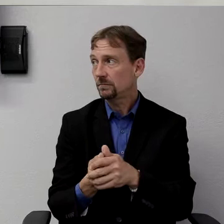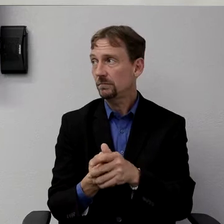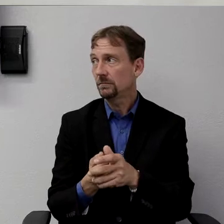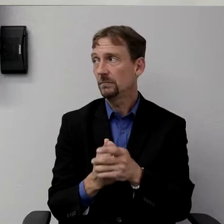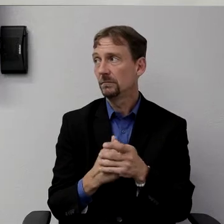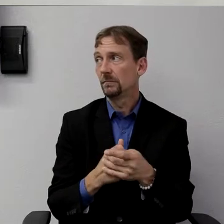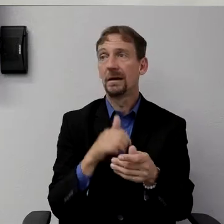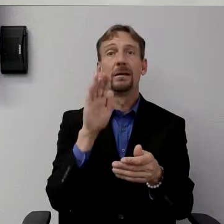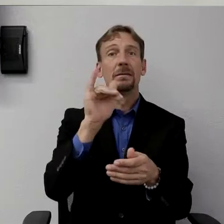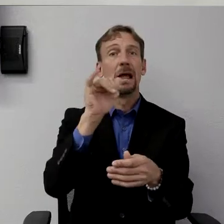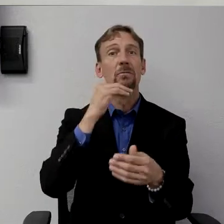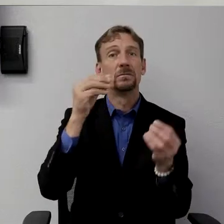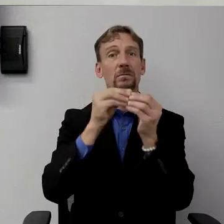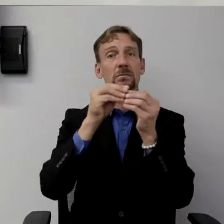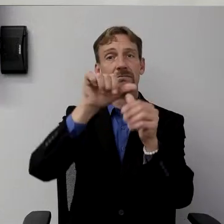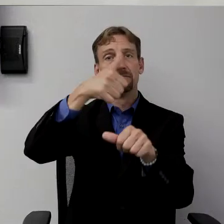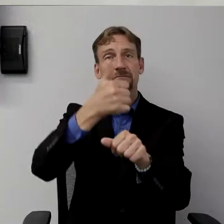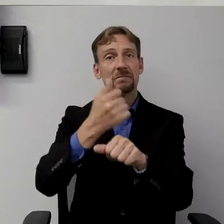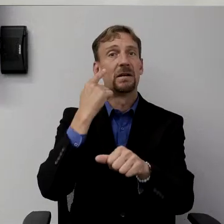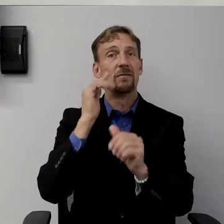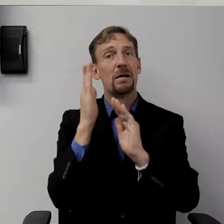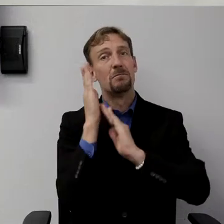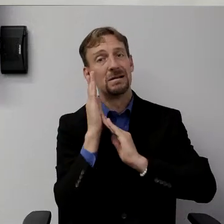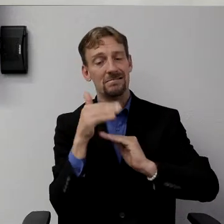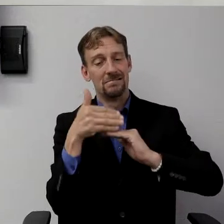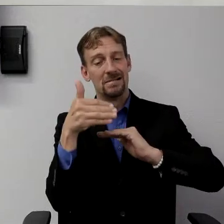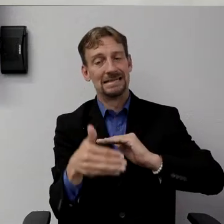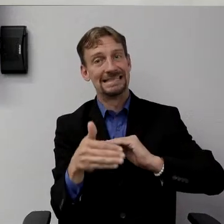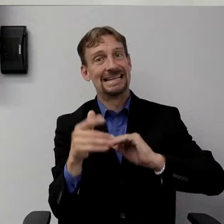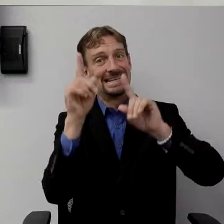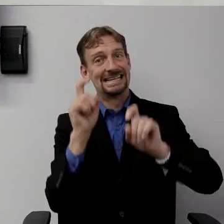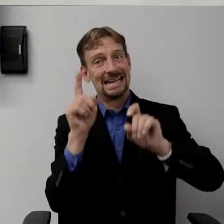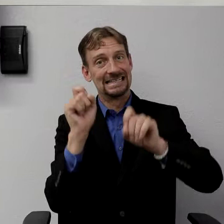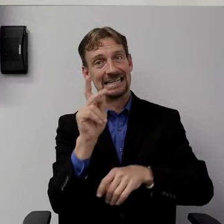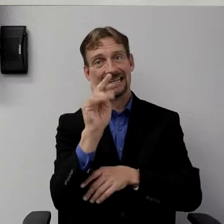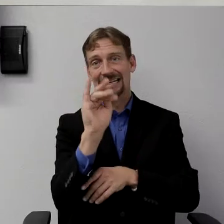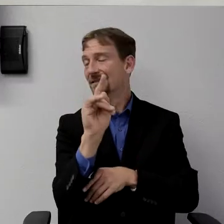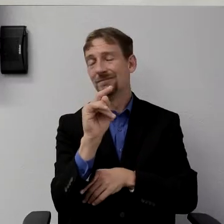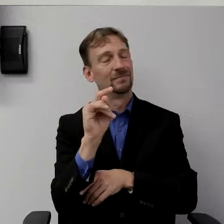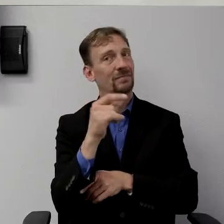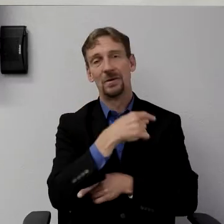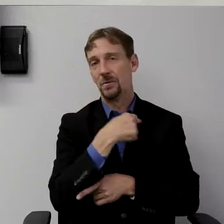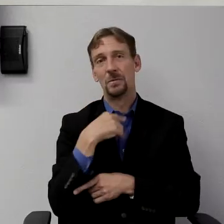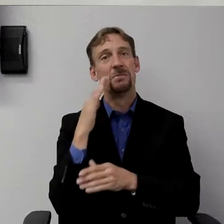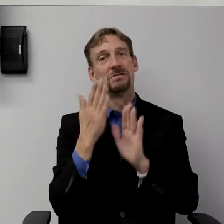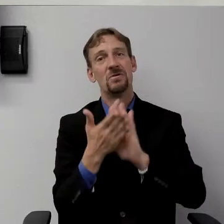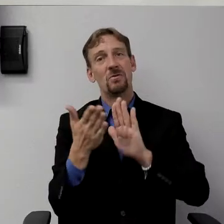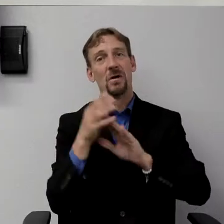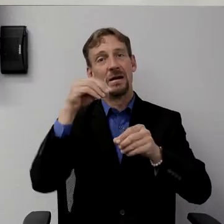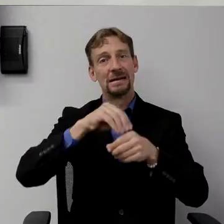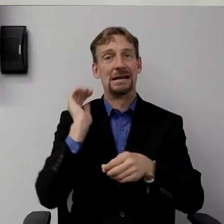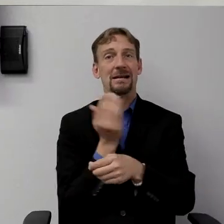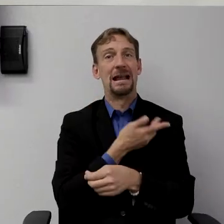testing kit, but we will actually run it in our laboratory. But we had been repeatedly told